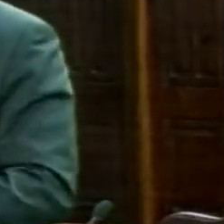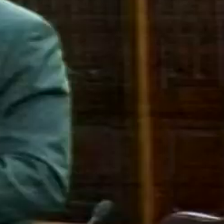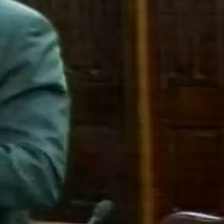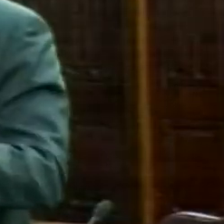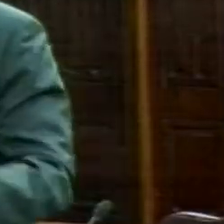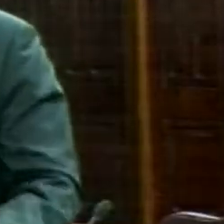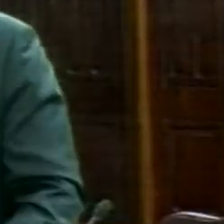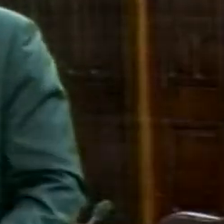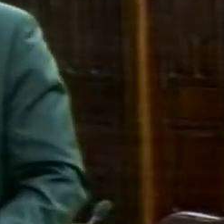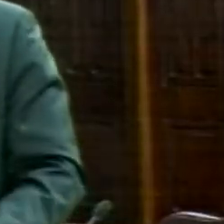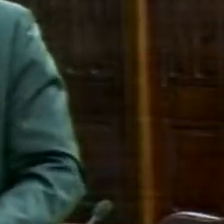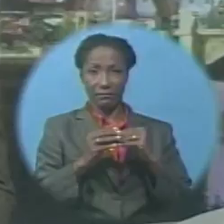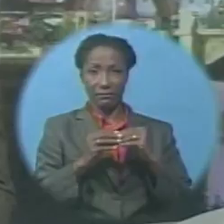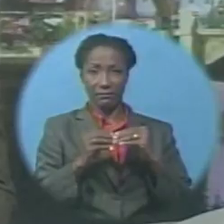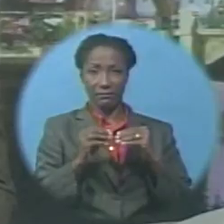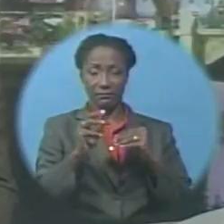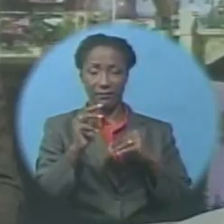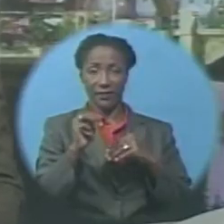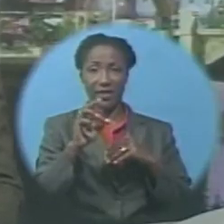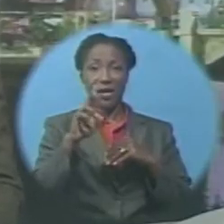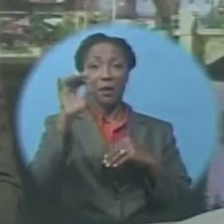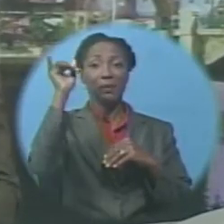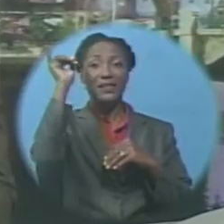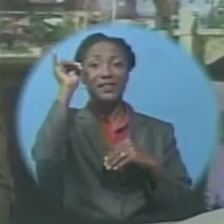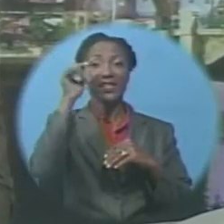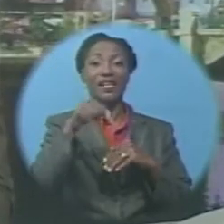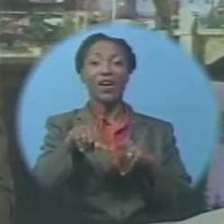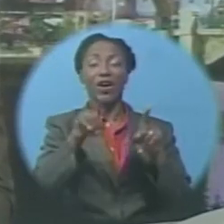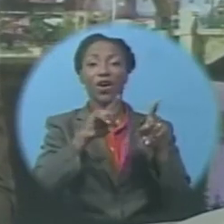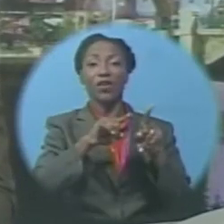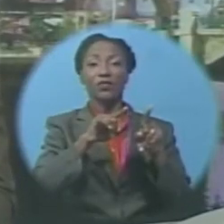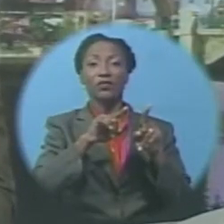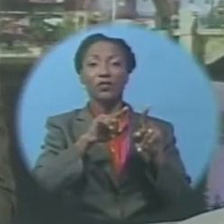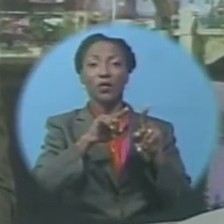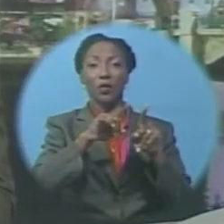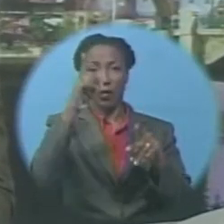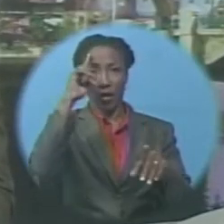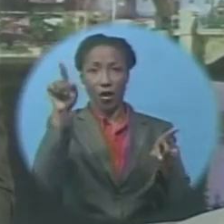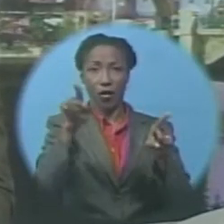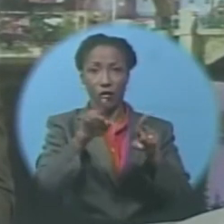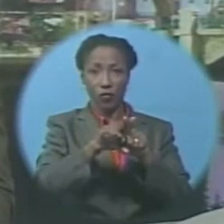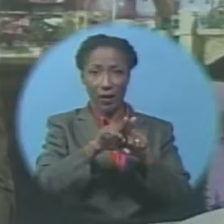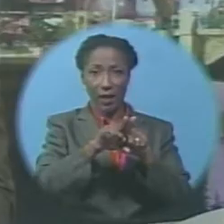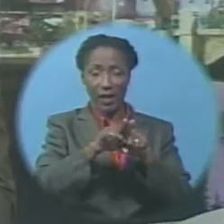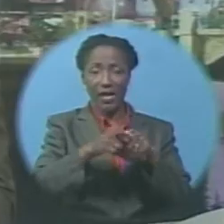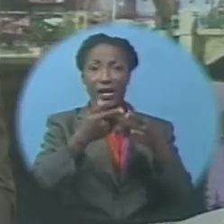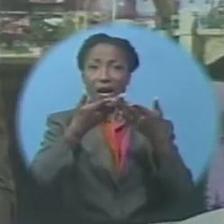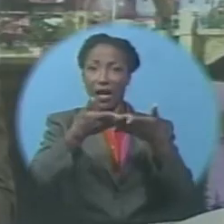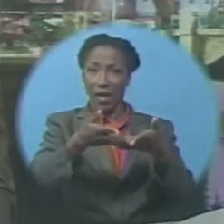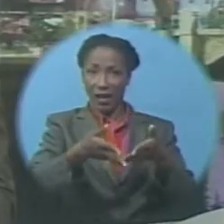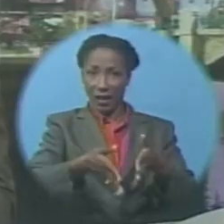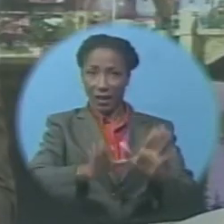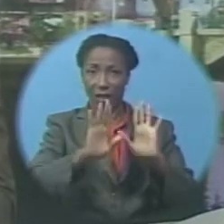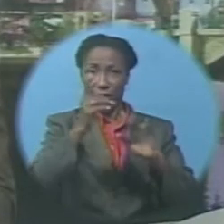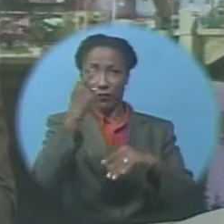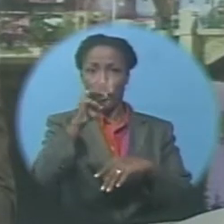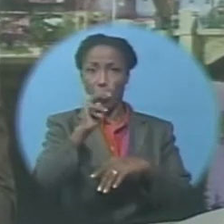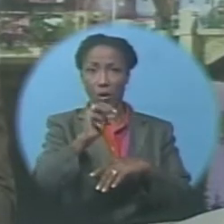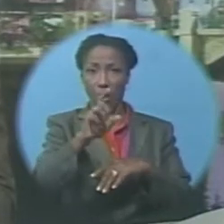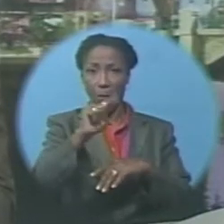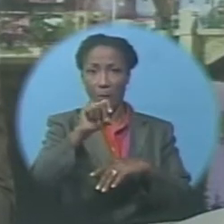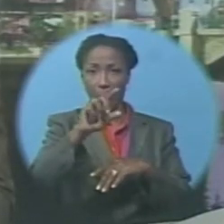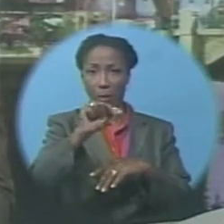towards their future. Mr. Innes is also in favour of allowances on mortgage interest being reinstated,